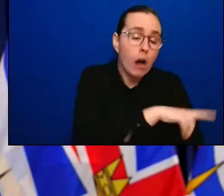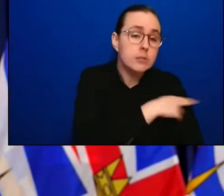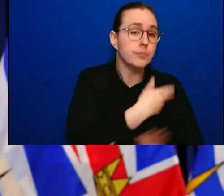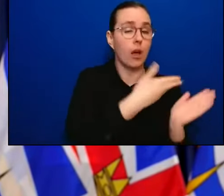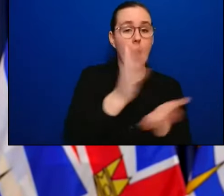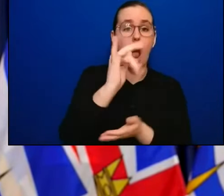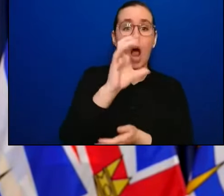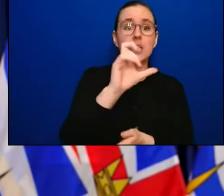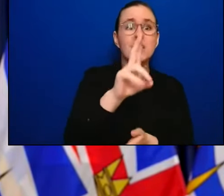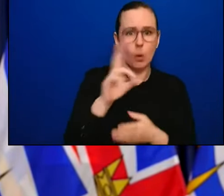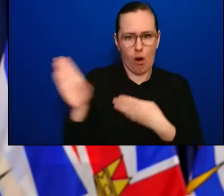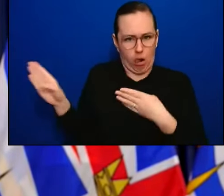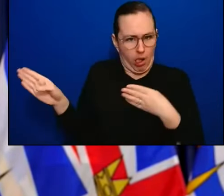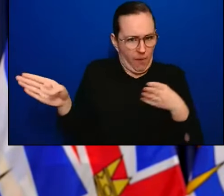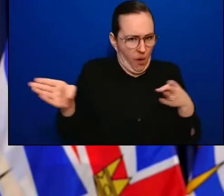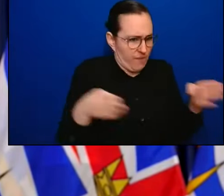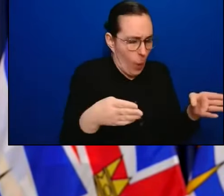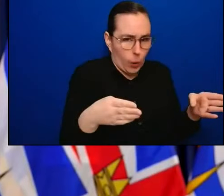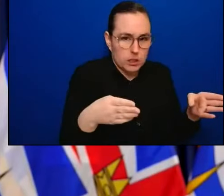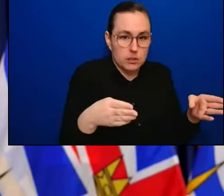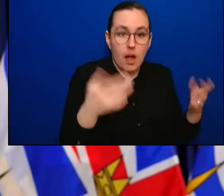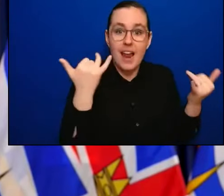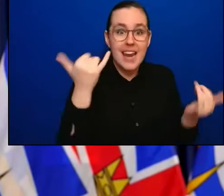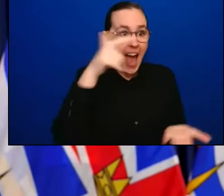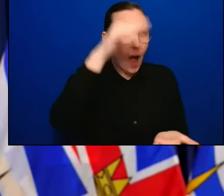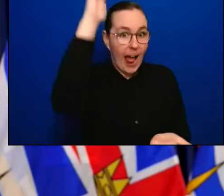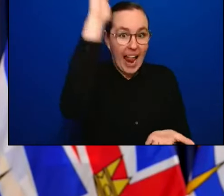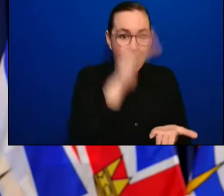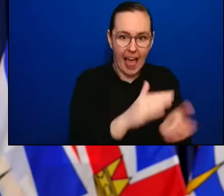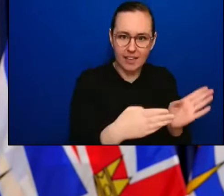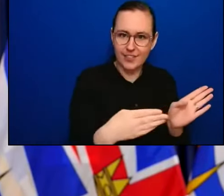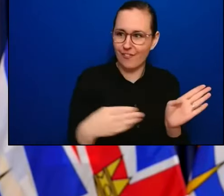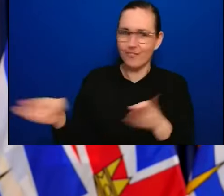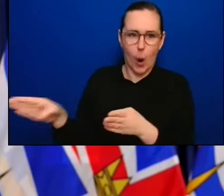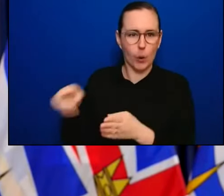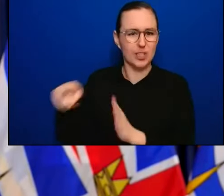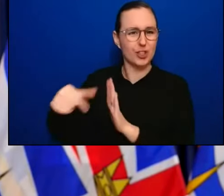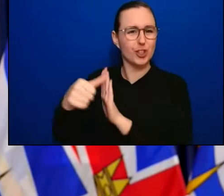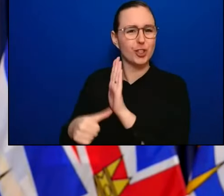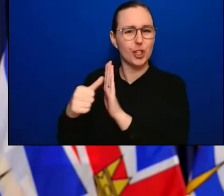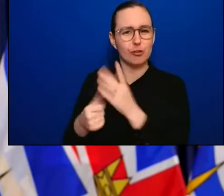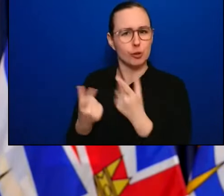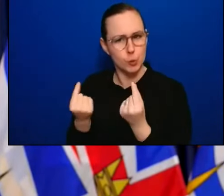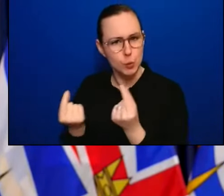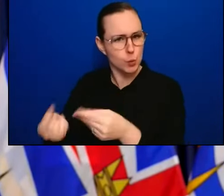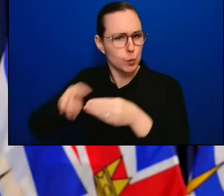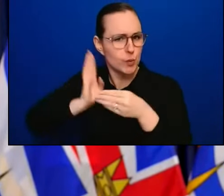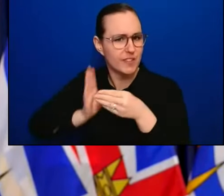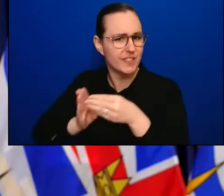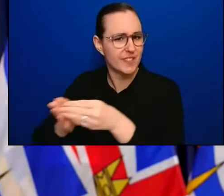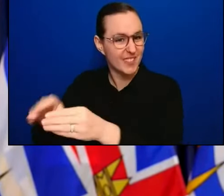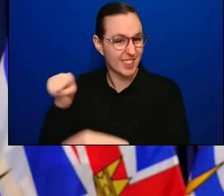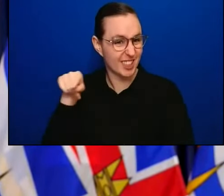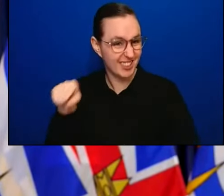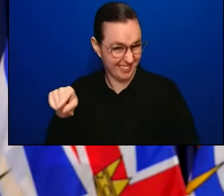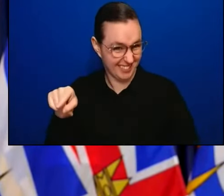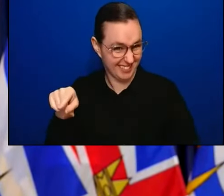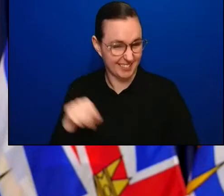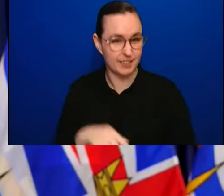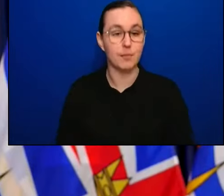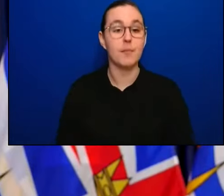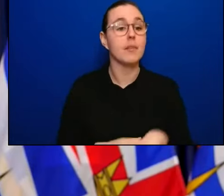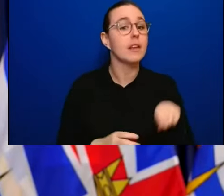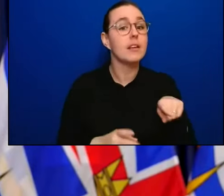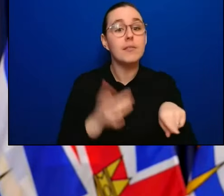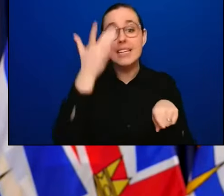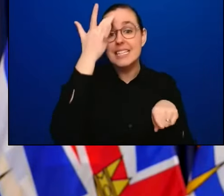they need to do the work we're counting on them to do. When we know someone who's had their surgery, when we know someone who's now received their call